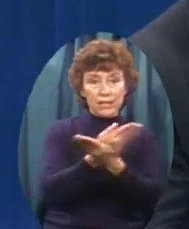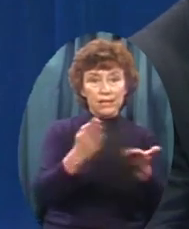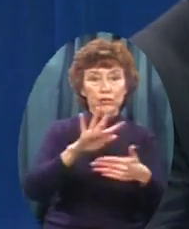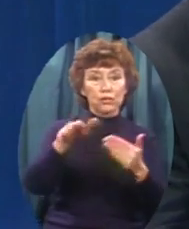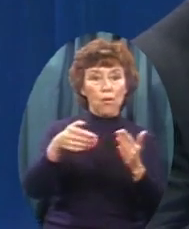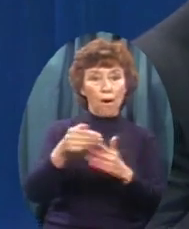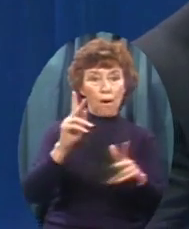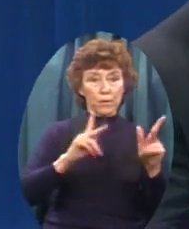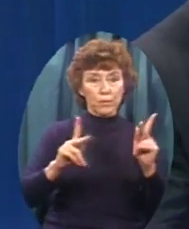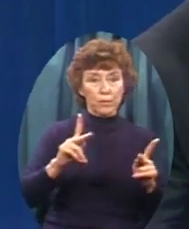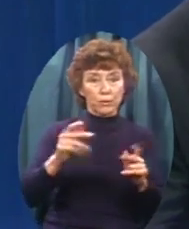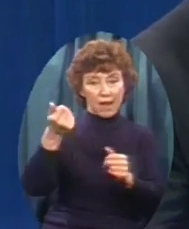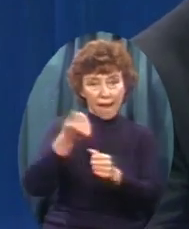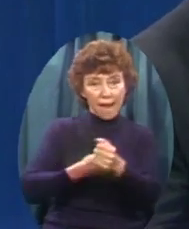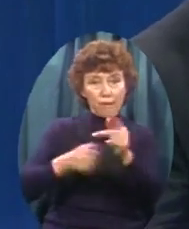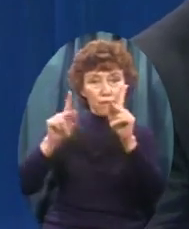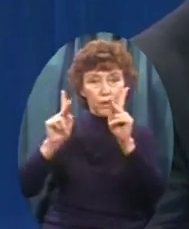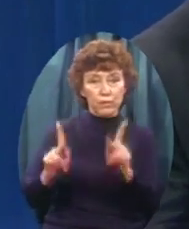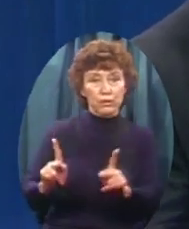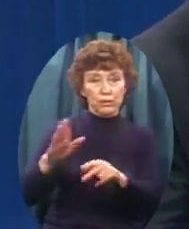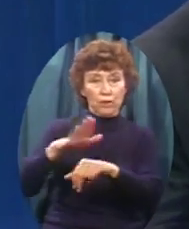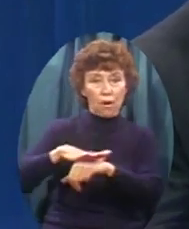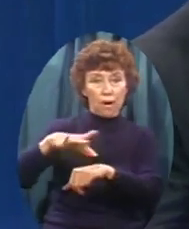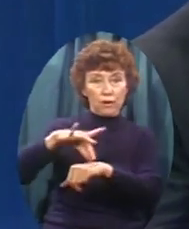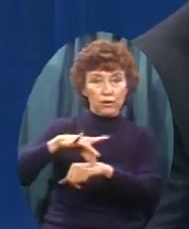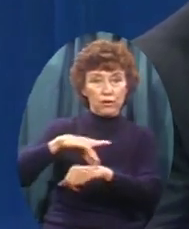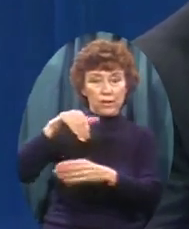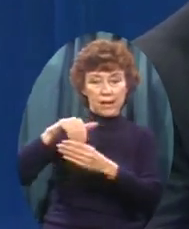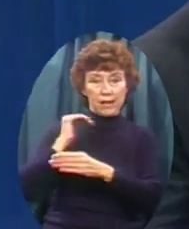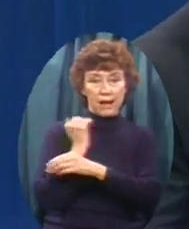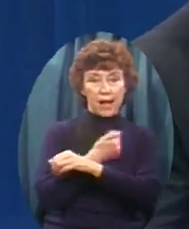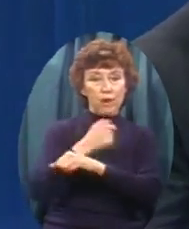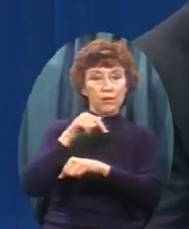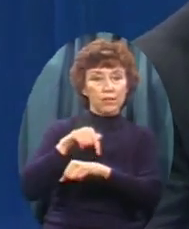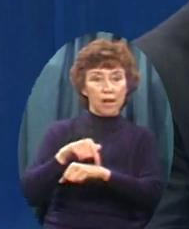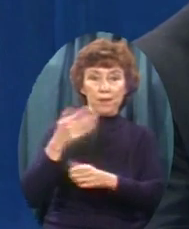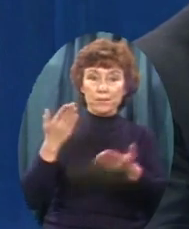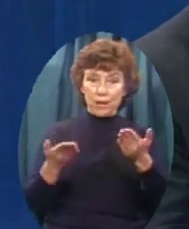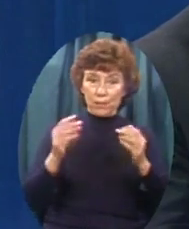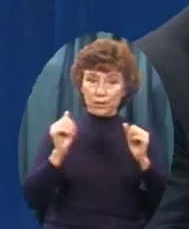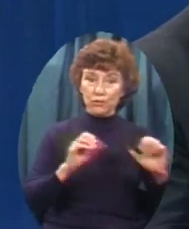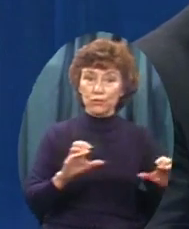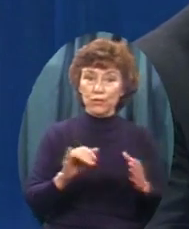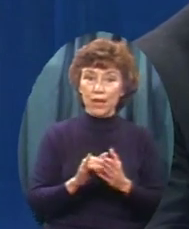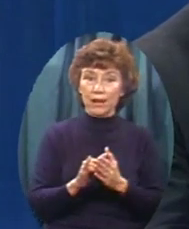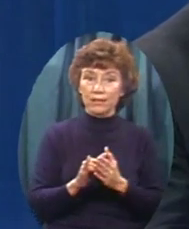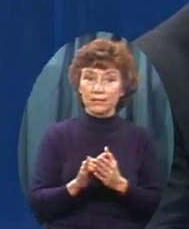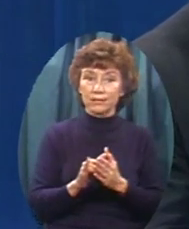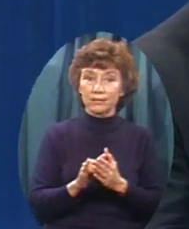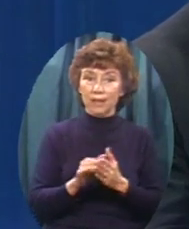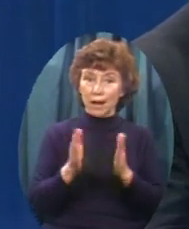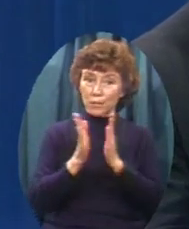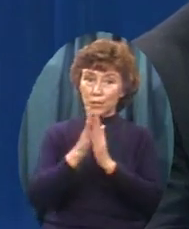gospel of Jesus To every person In our generation May God make it so